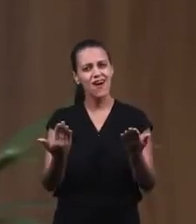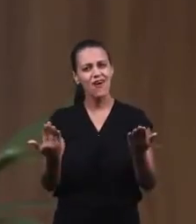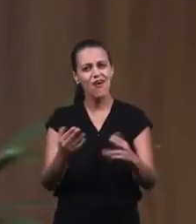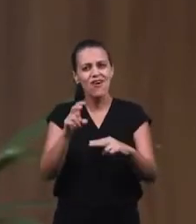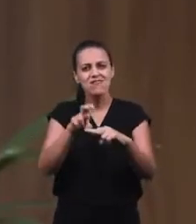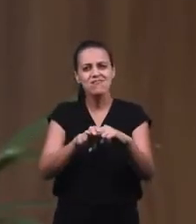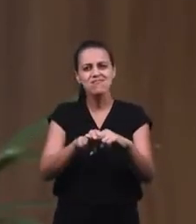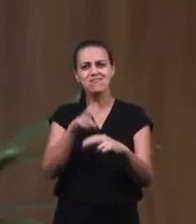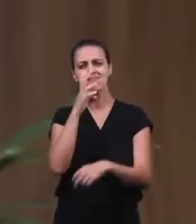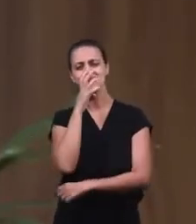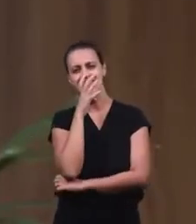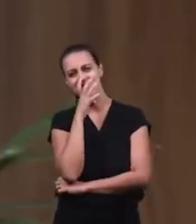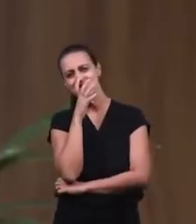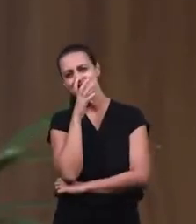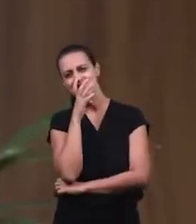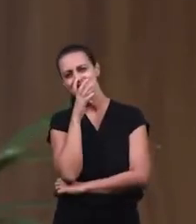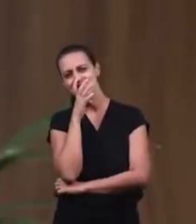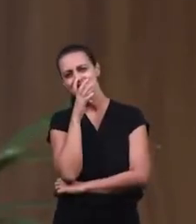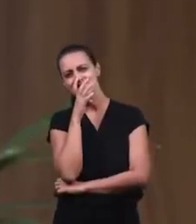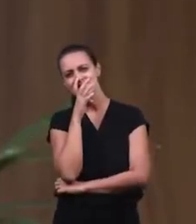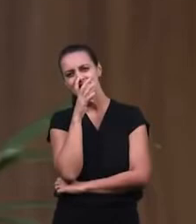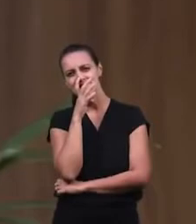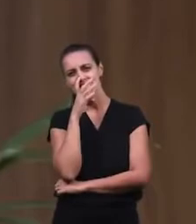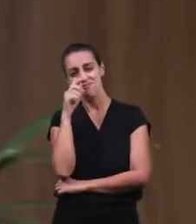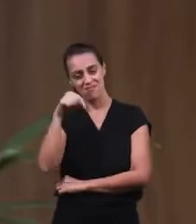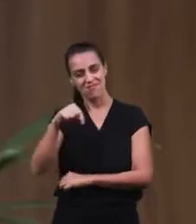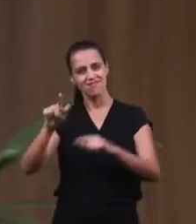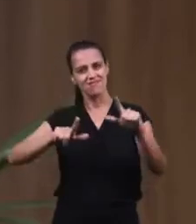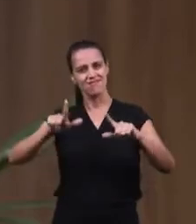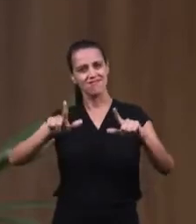this time to watch this program.